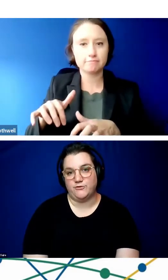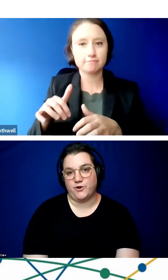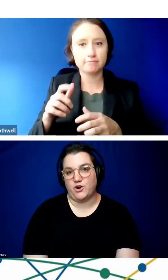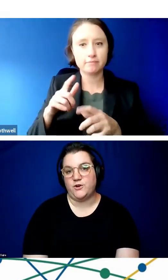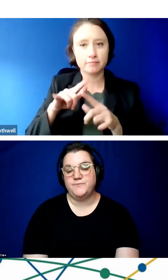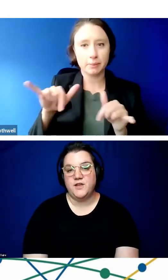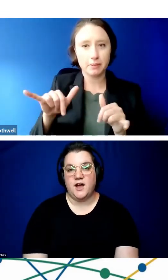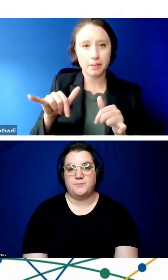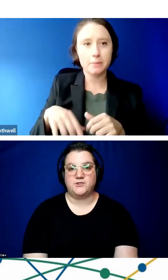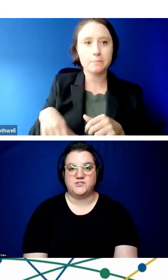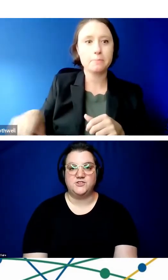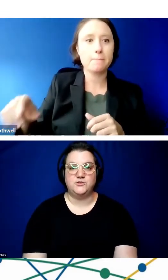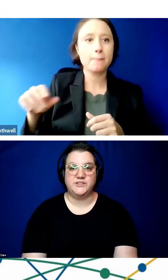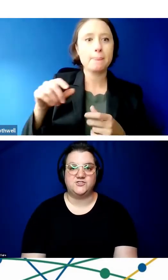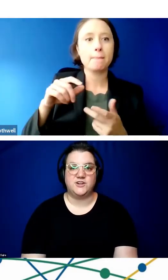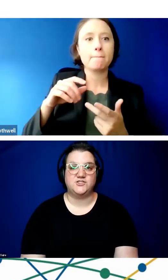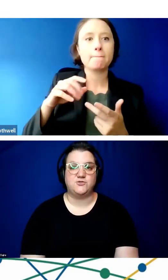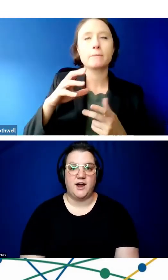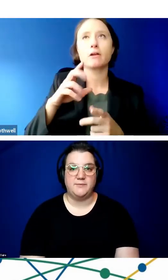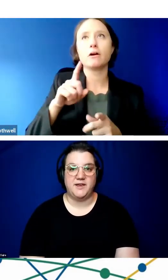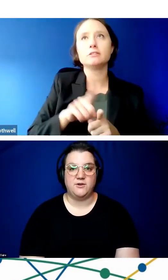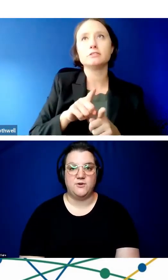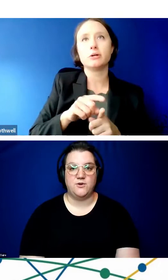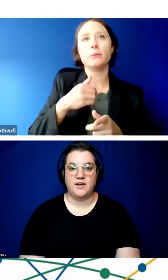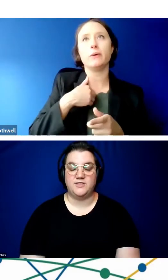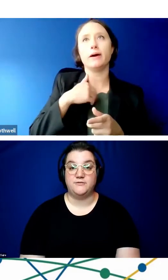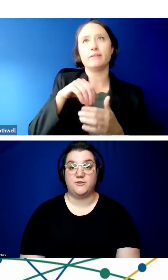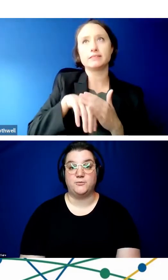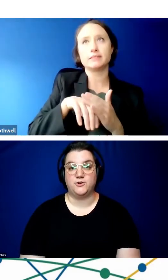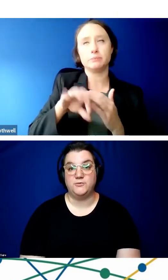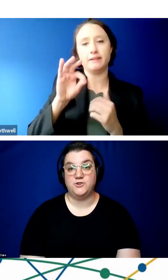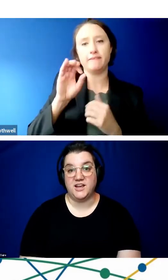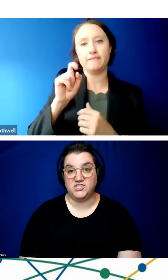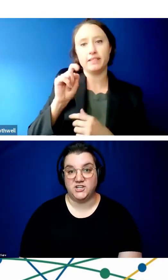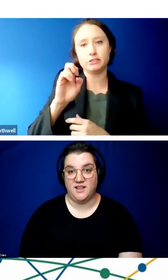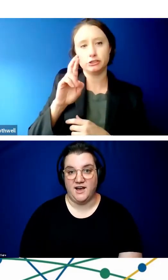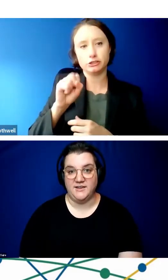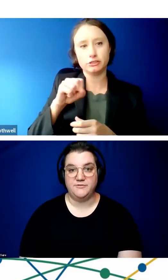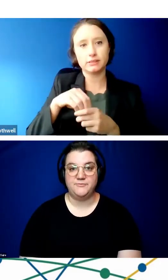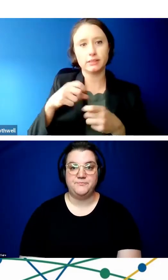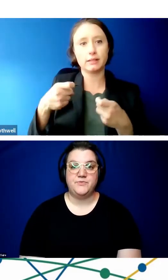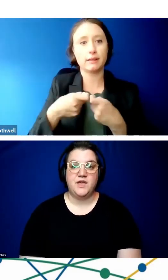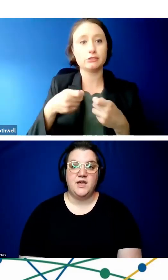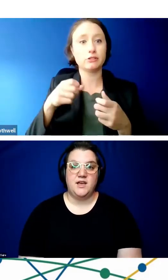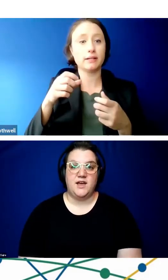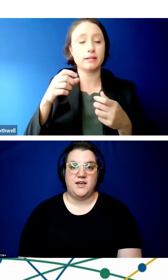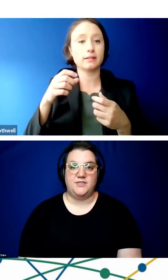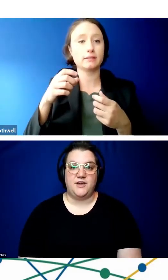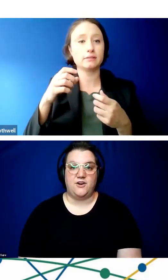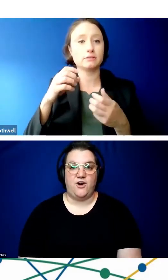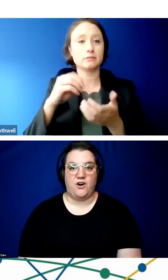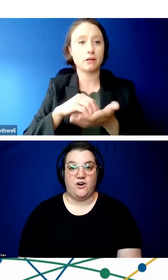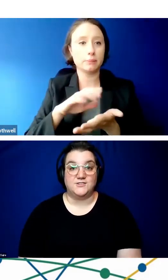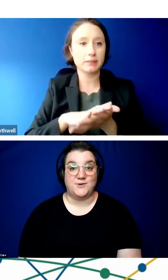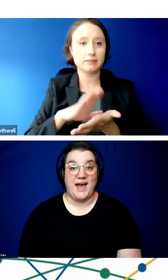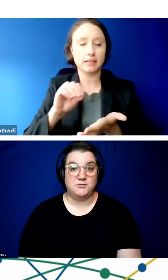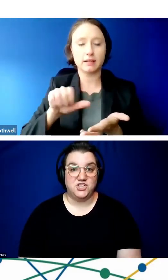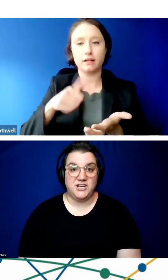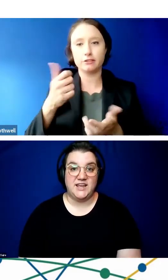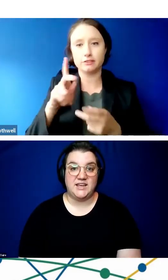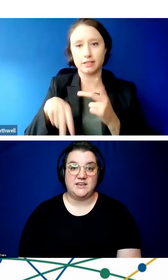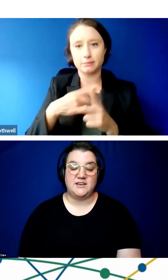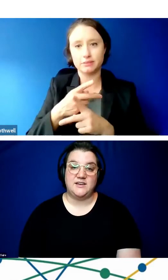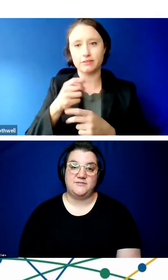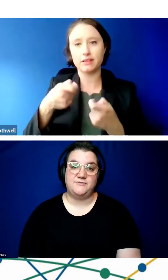stenographer, a person who is transcribing the verbal communication live. There are also